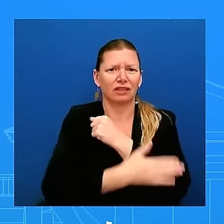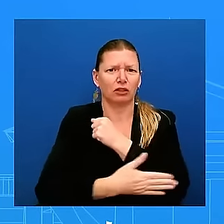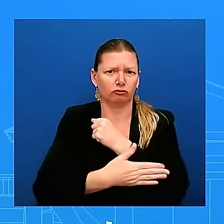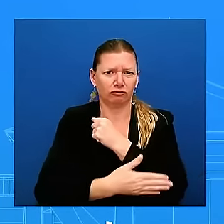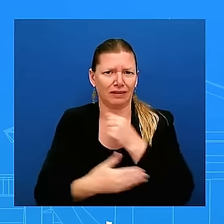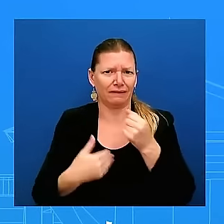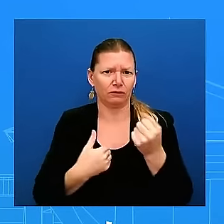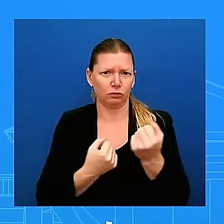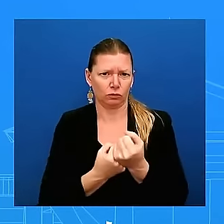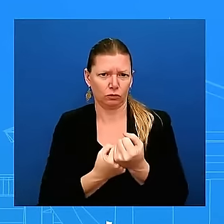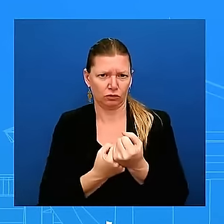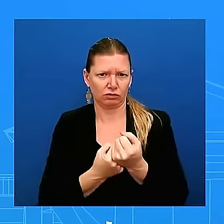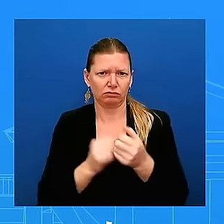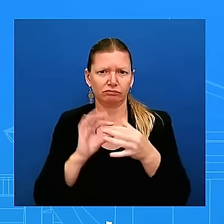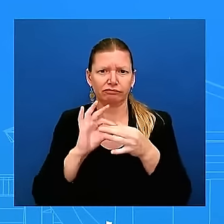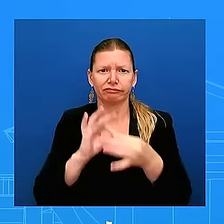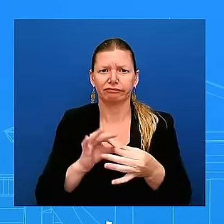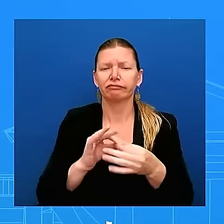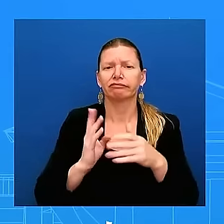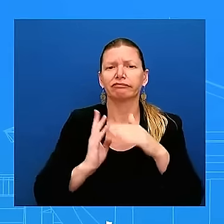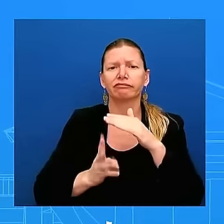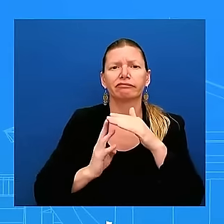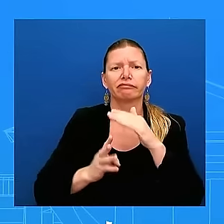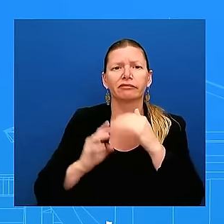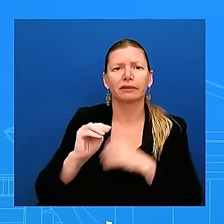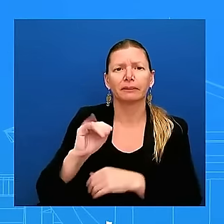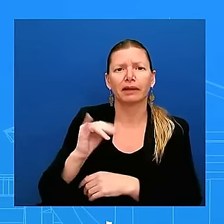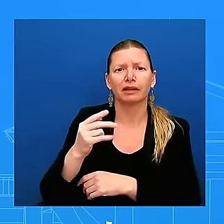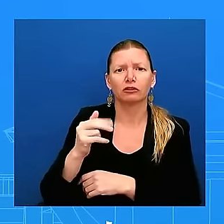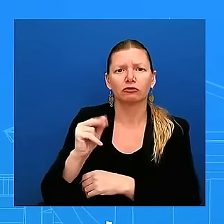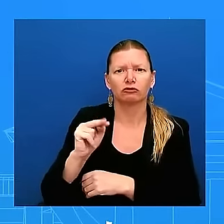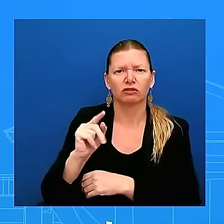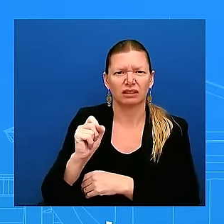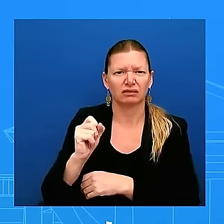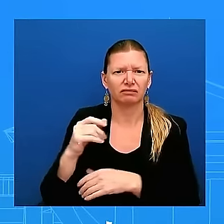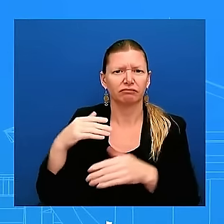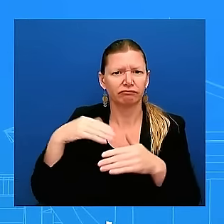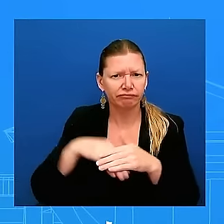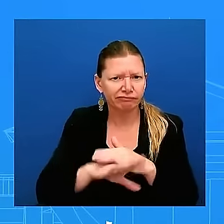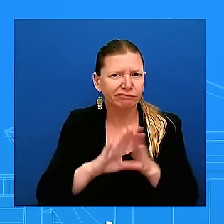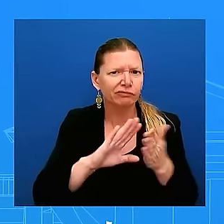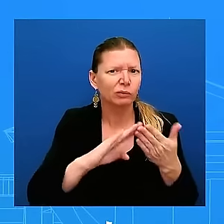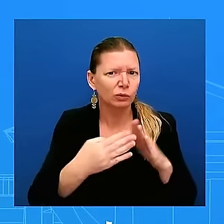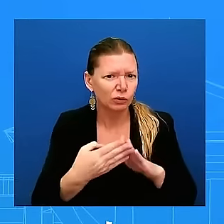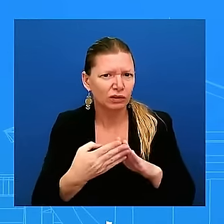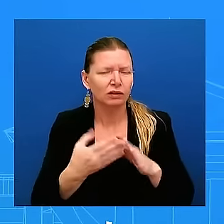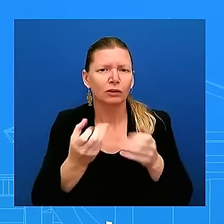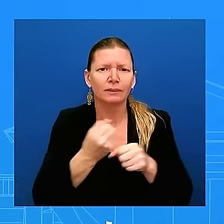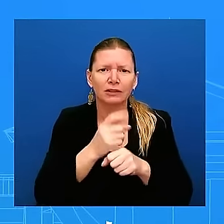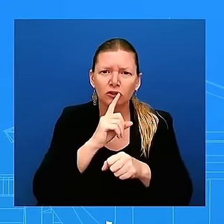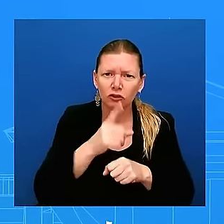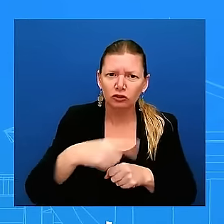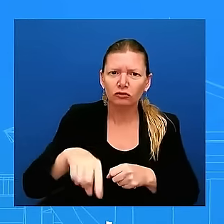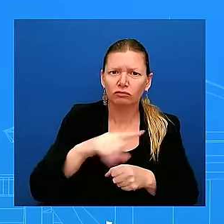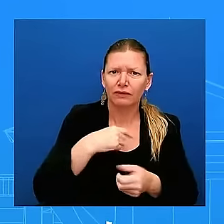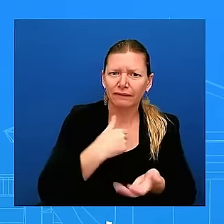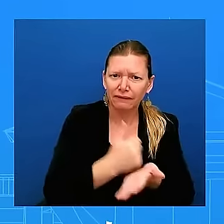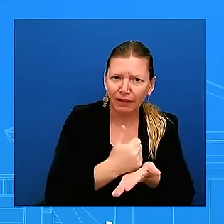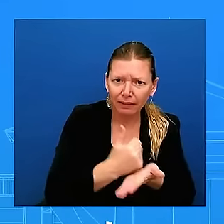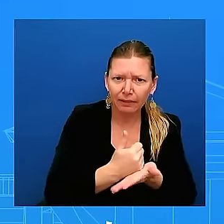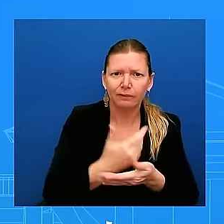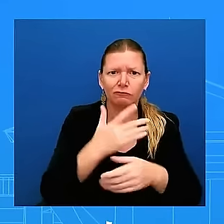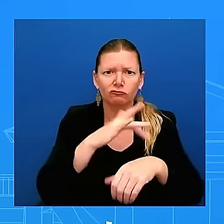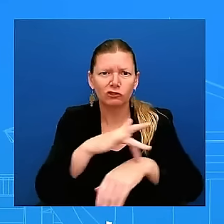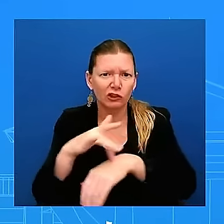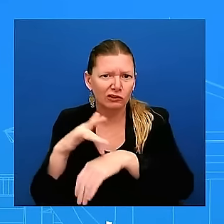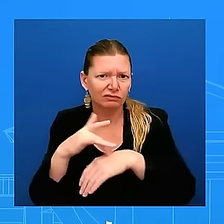uh and wanting to make sure that they have the the help and the resources uh available to them and so over the past two years we have